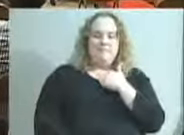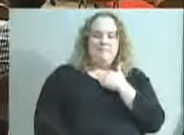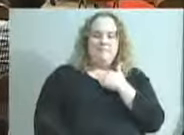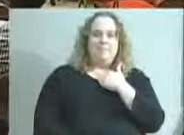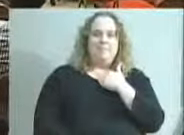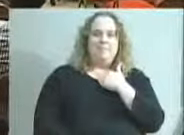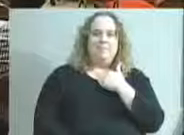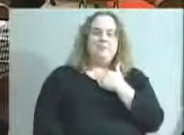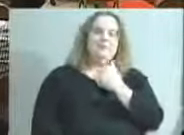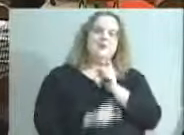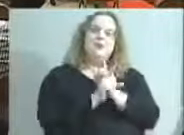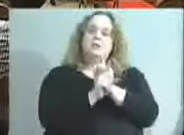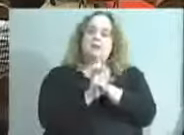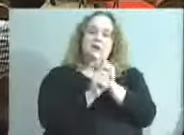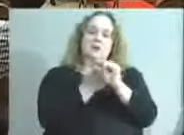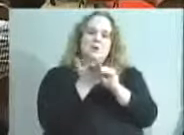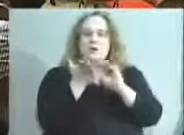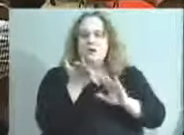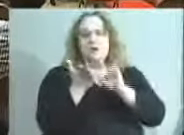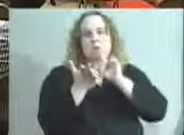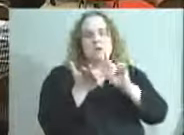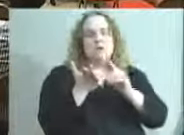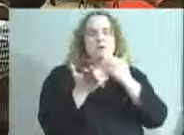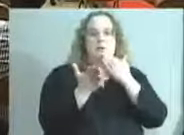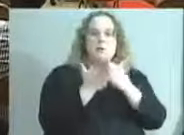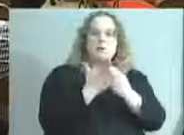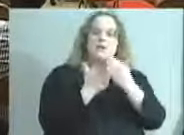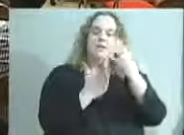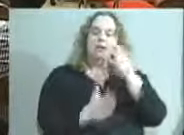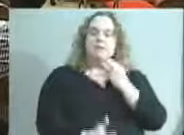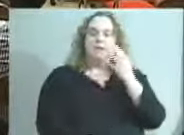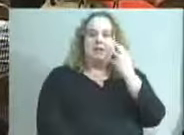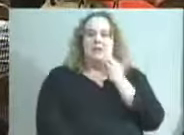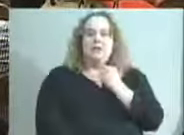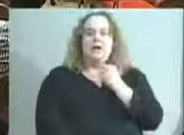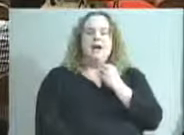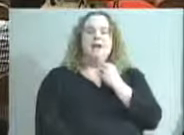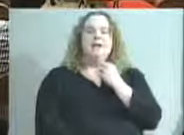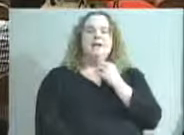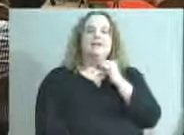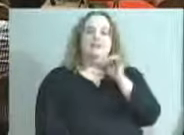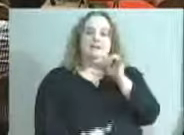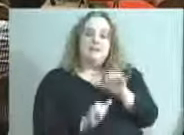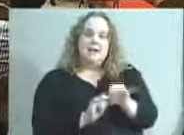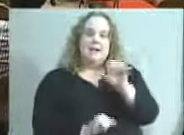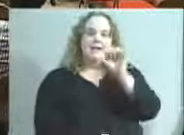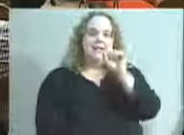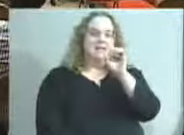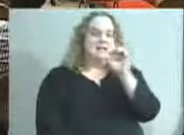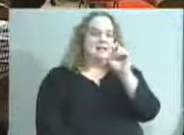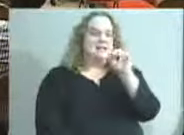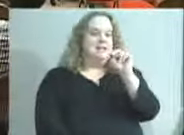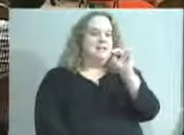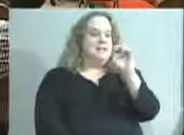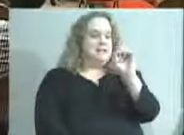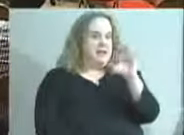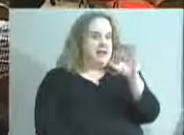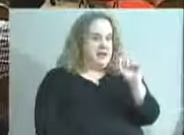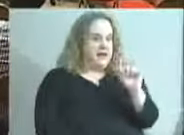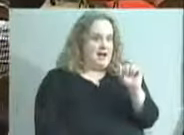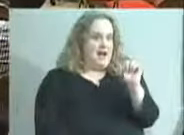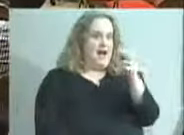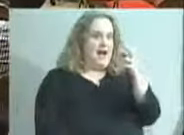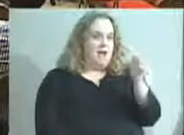The shadow of a student was really a great experience. I got to spend a day at Seneca High School with my